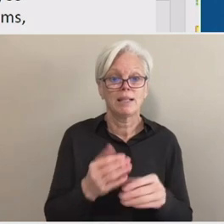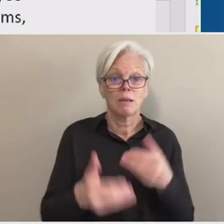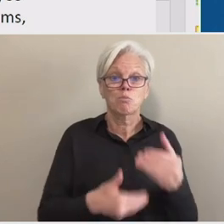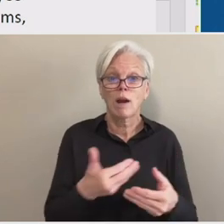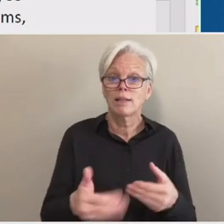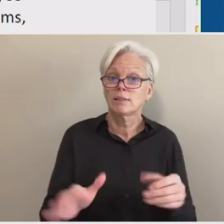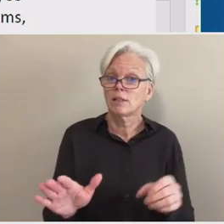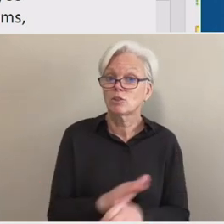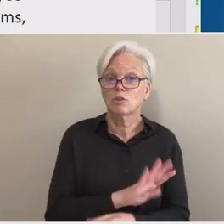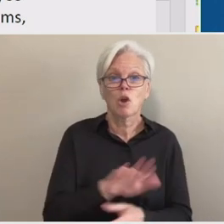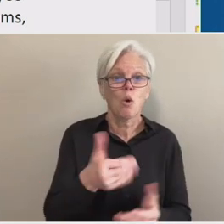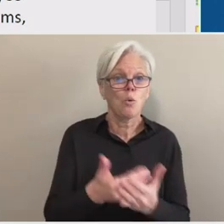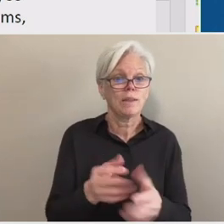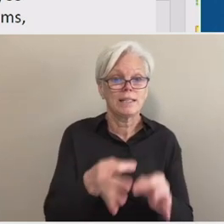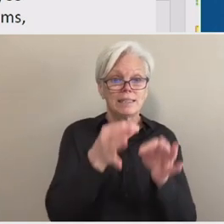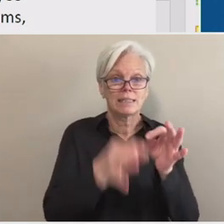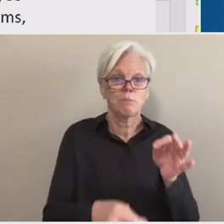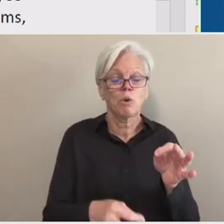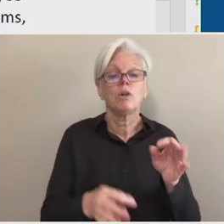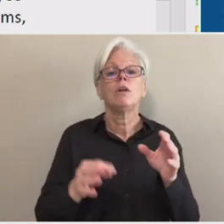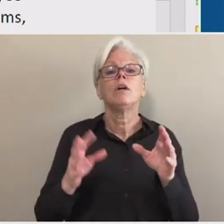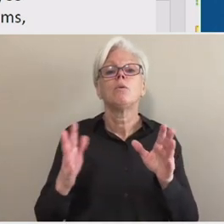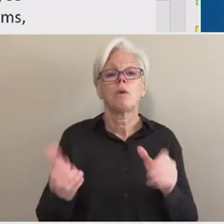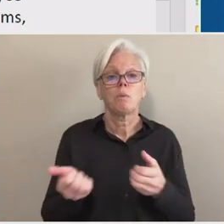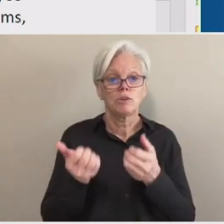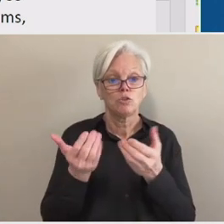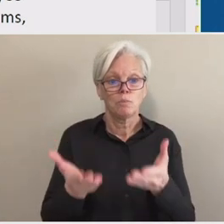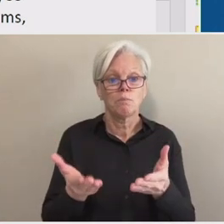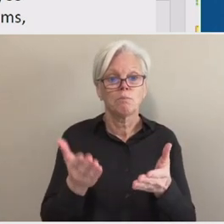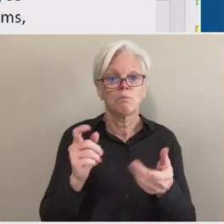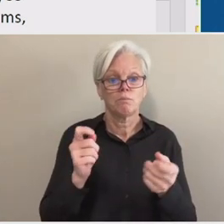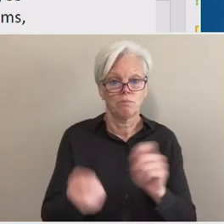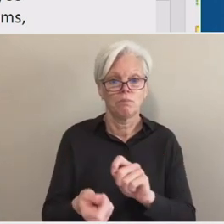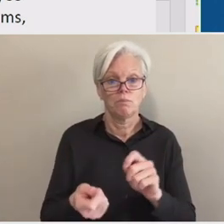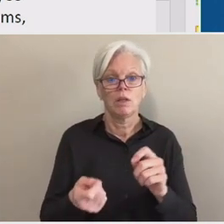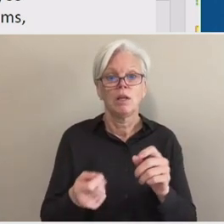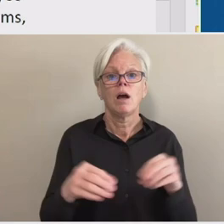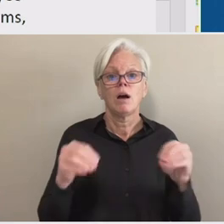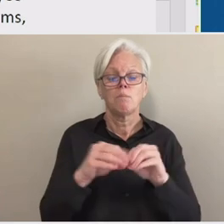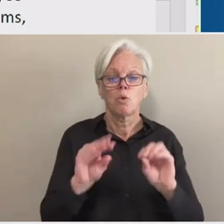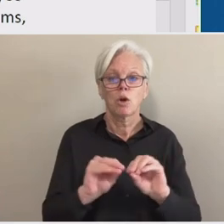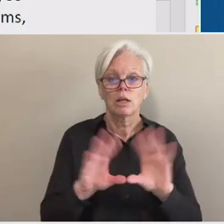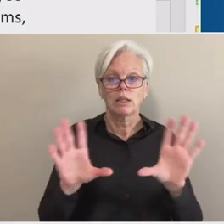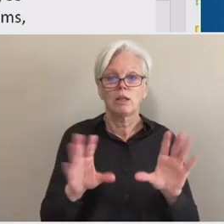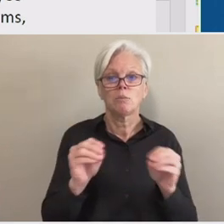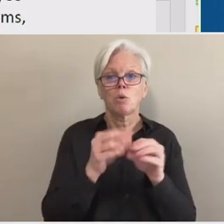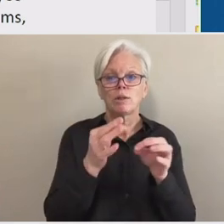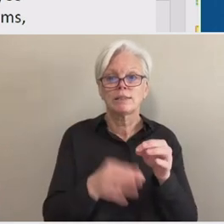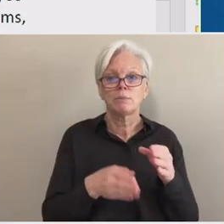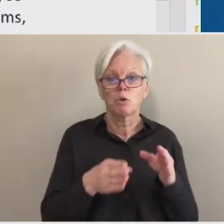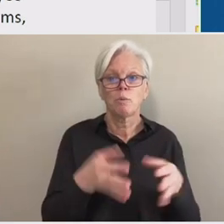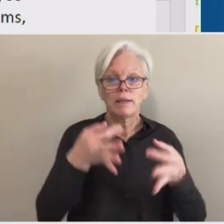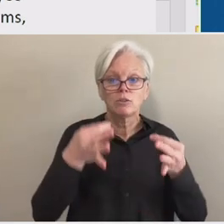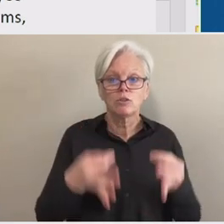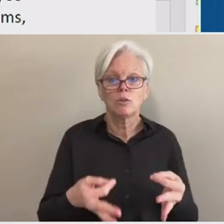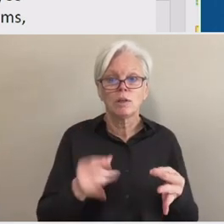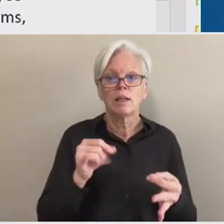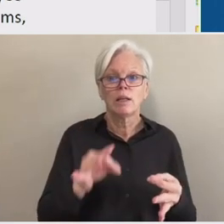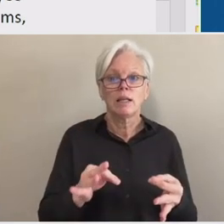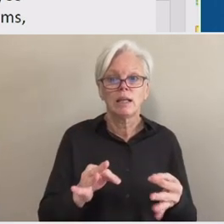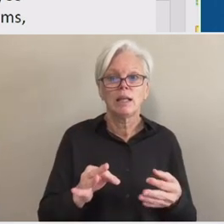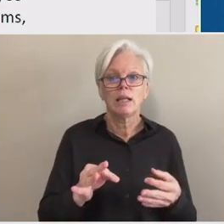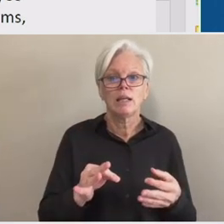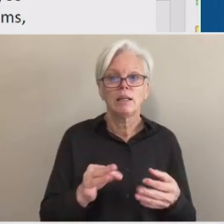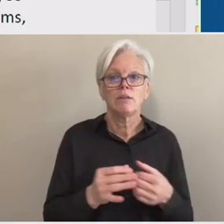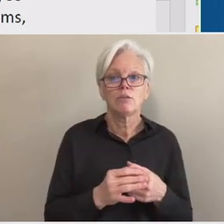we propose to modify this provision to focus on a much clearer and simpler way of determining whether to count the the